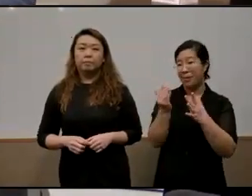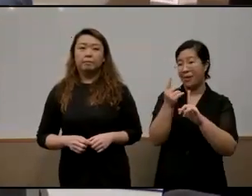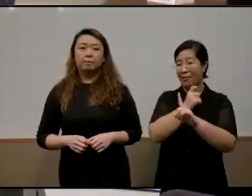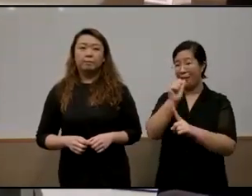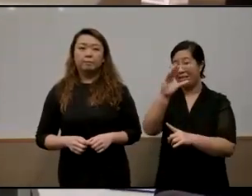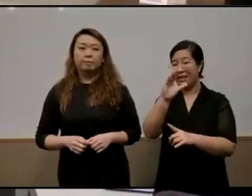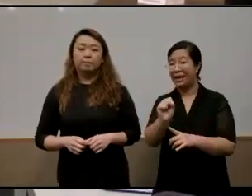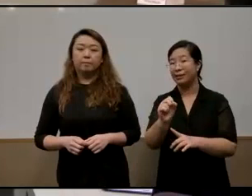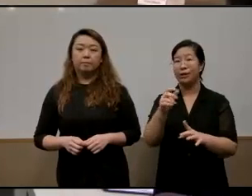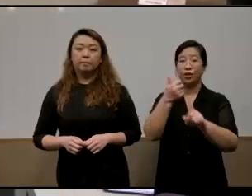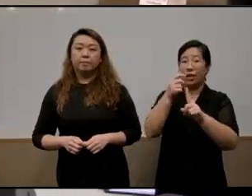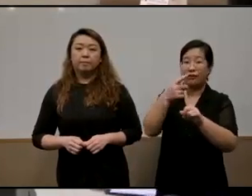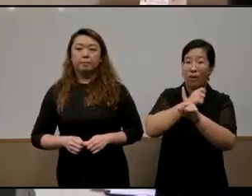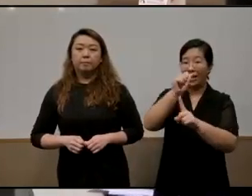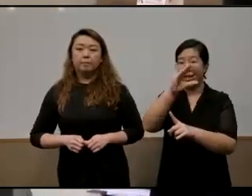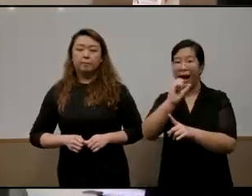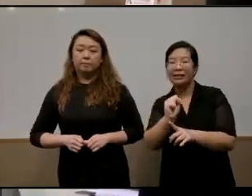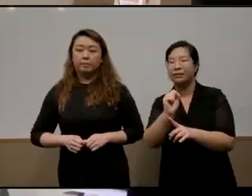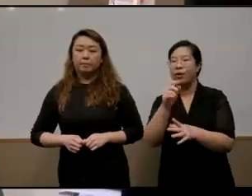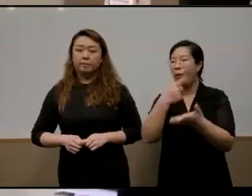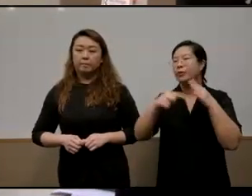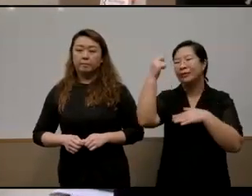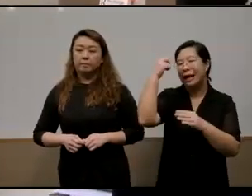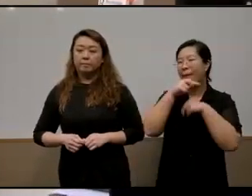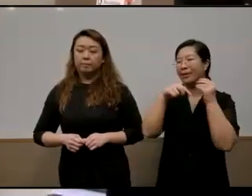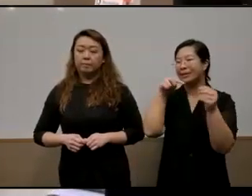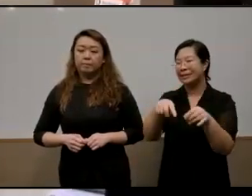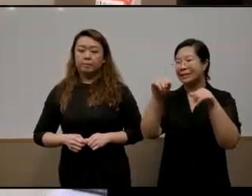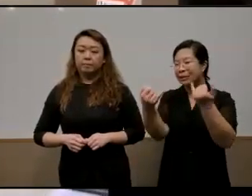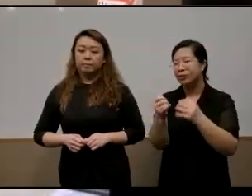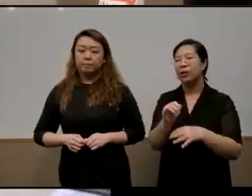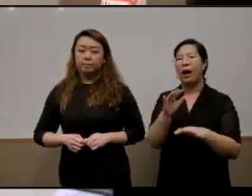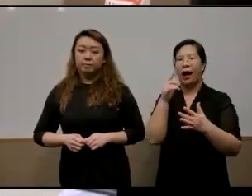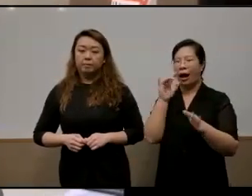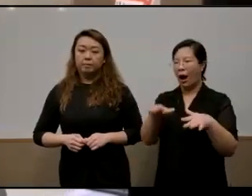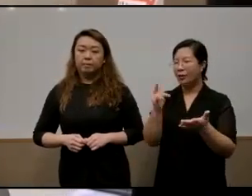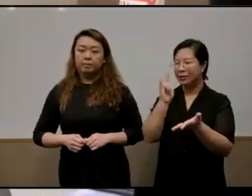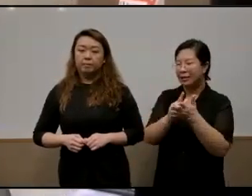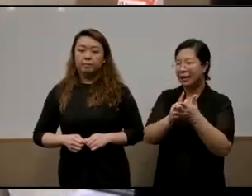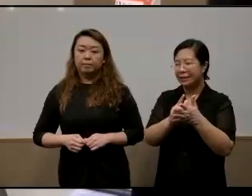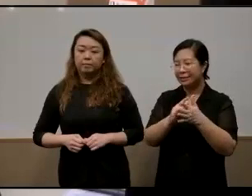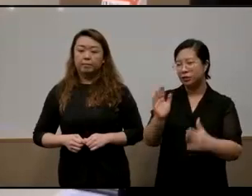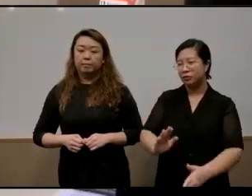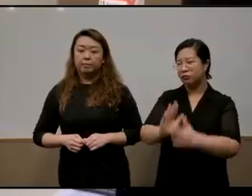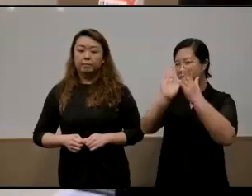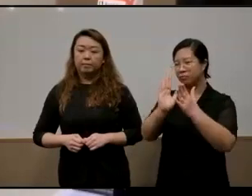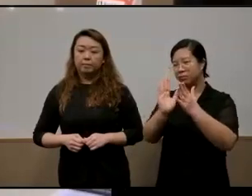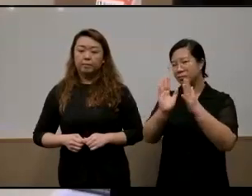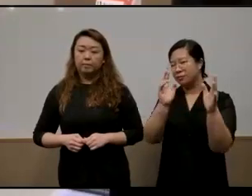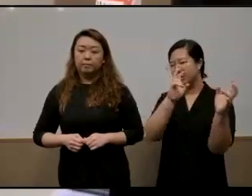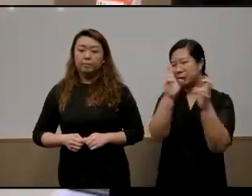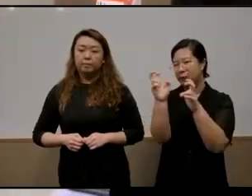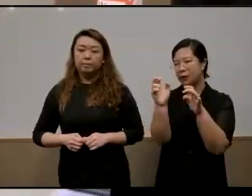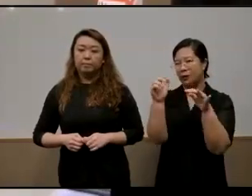as an alumni of the school but how does that address some of these issues of inequality that we face so to help answer some of these questions